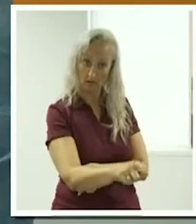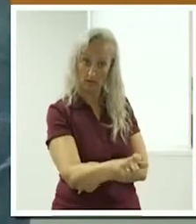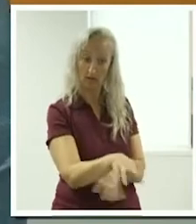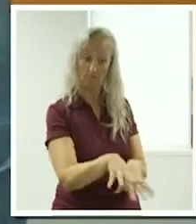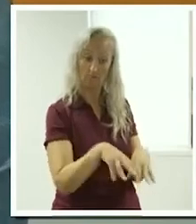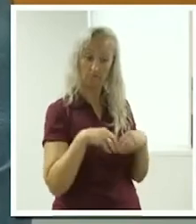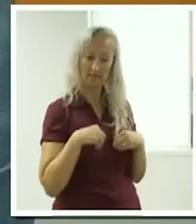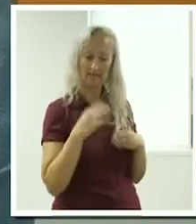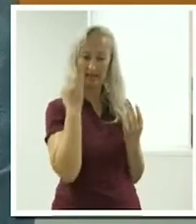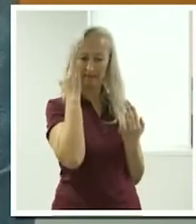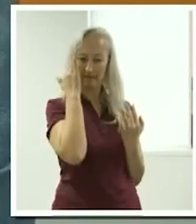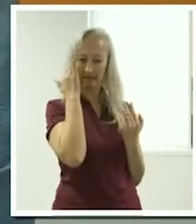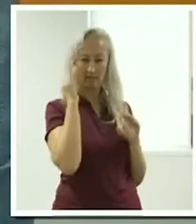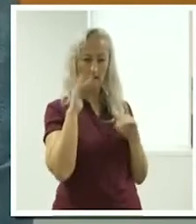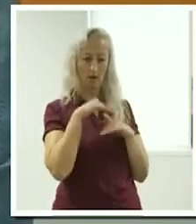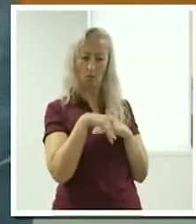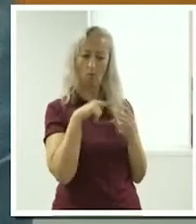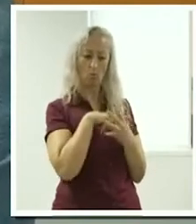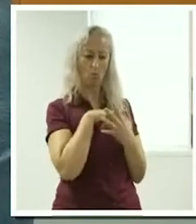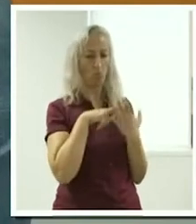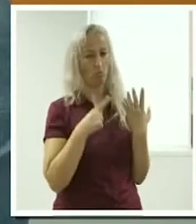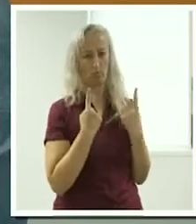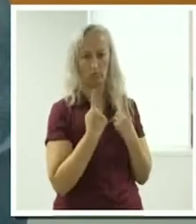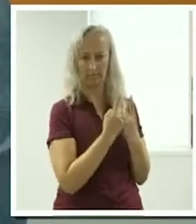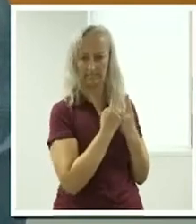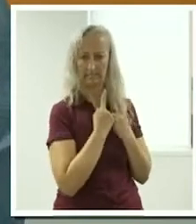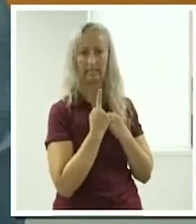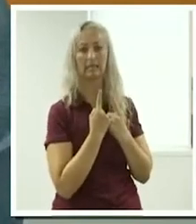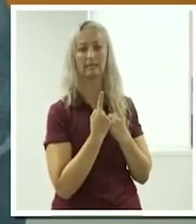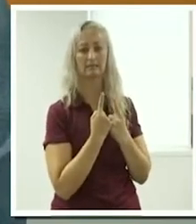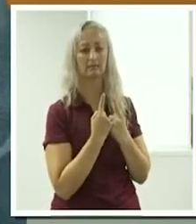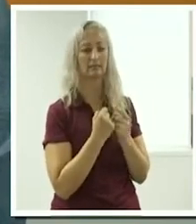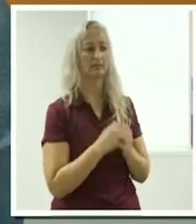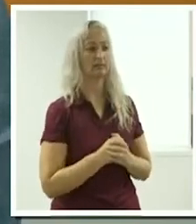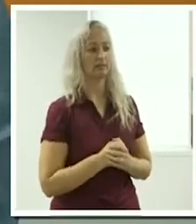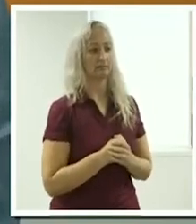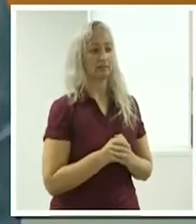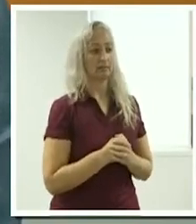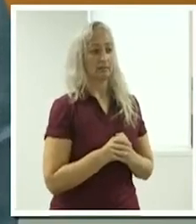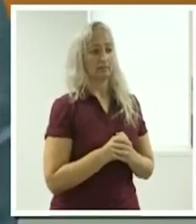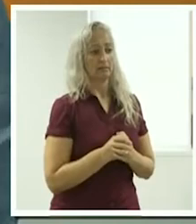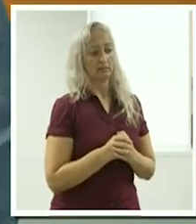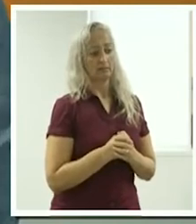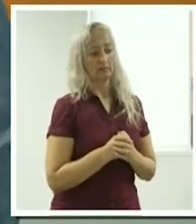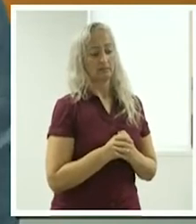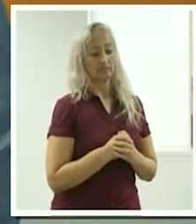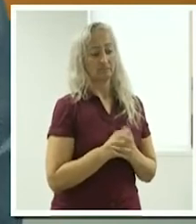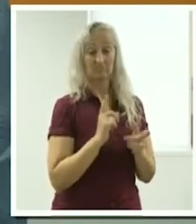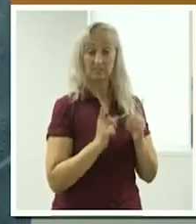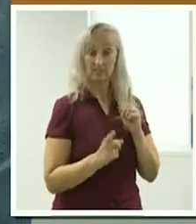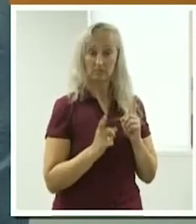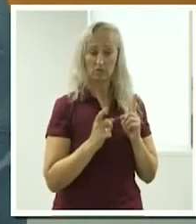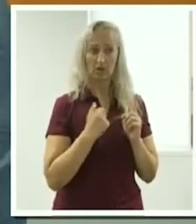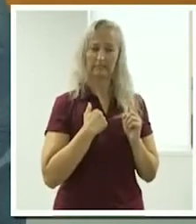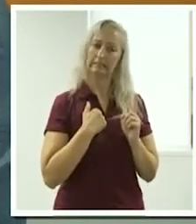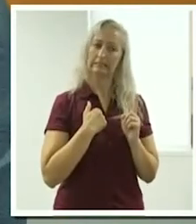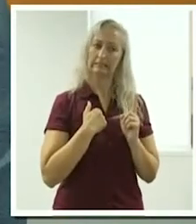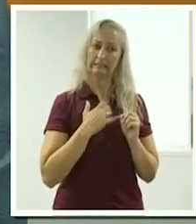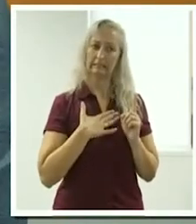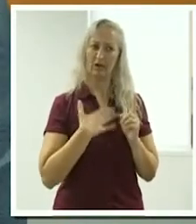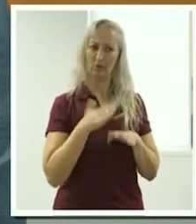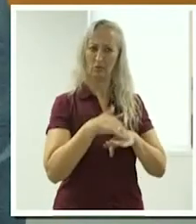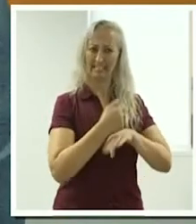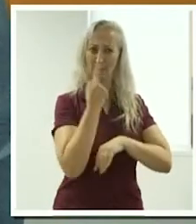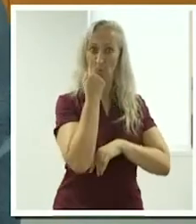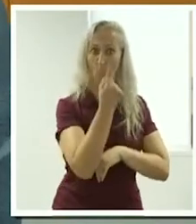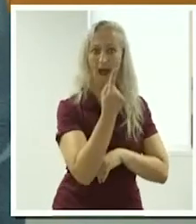you have to think about as well. Whether it's fair to set just one rate, because you know that you're going to have